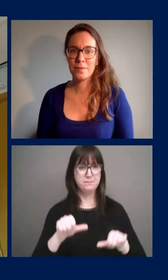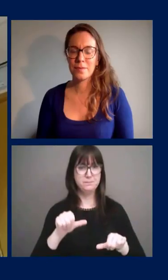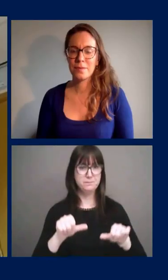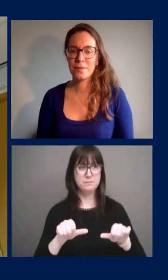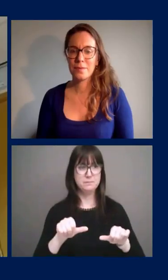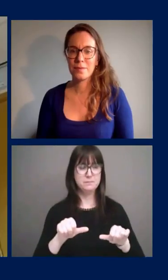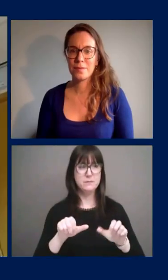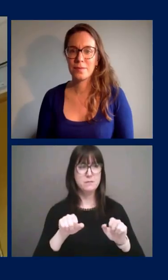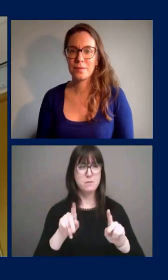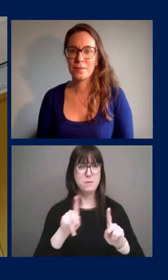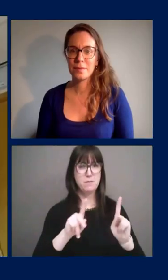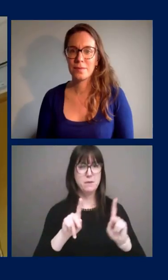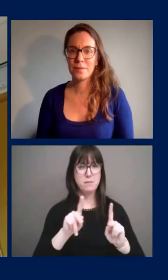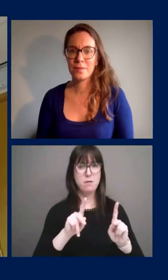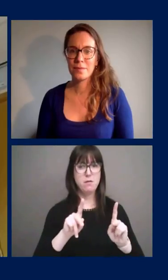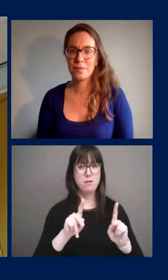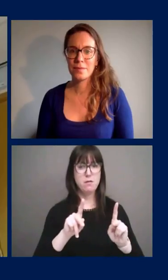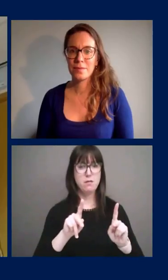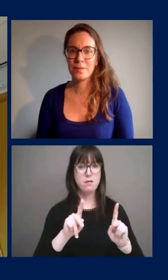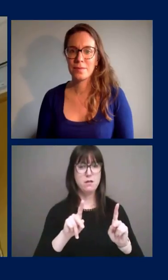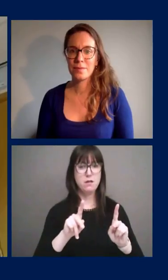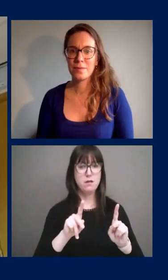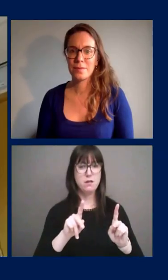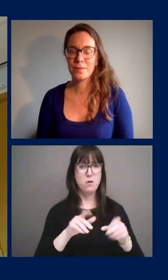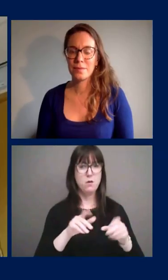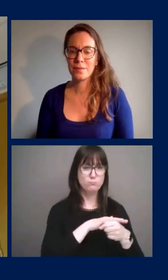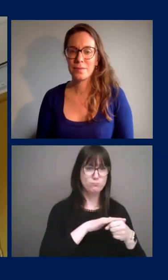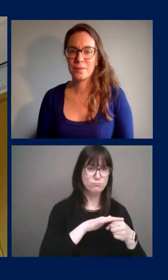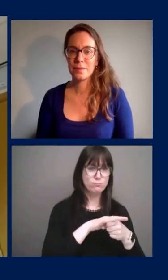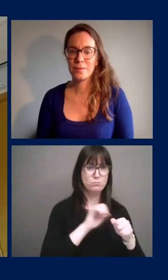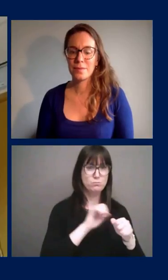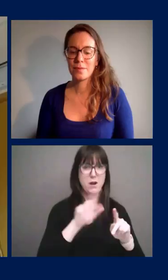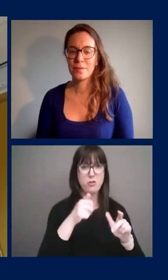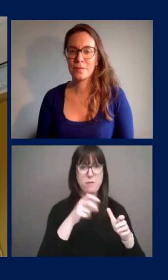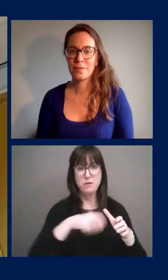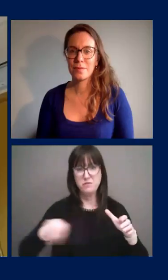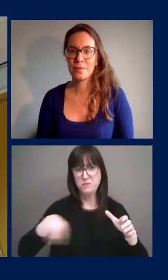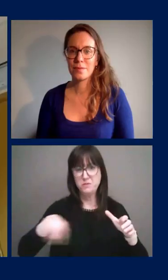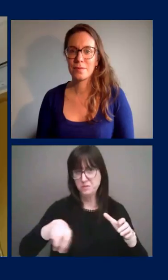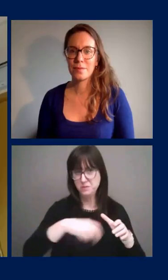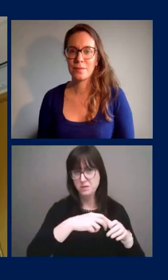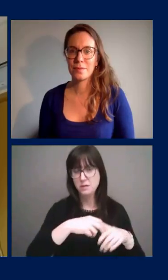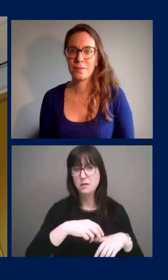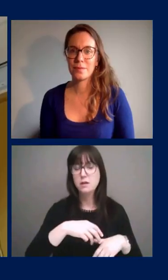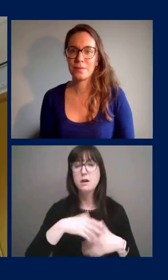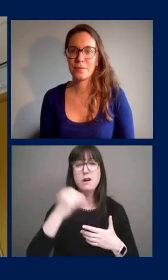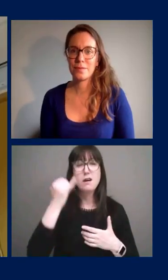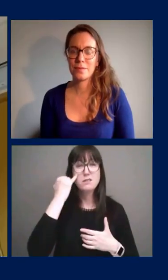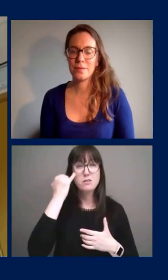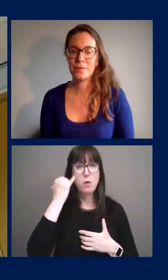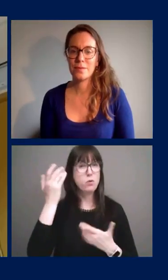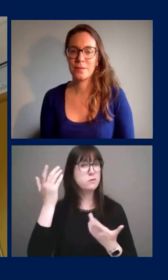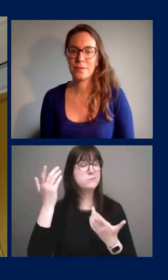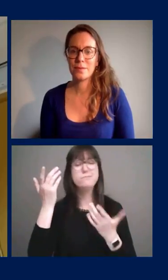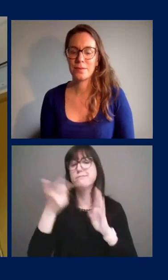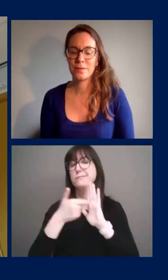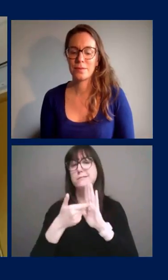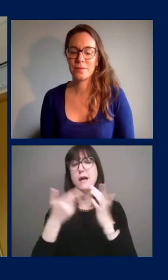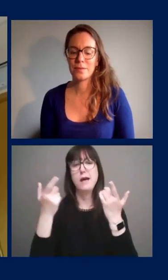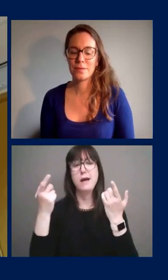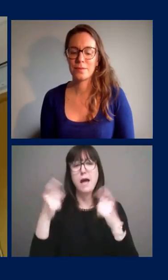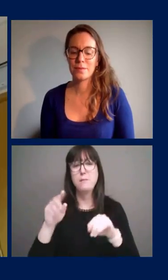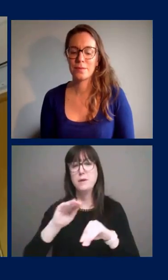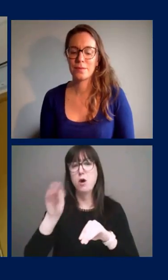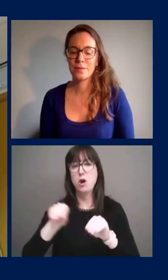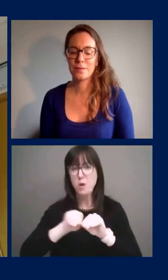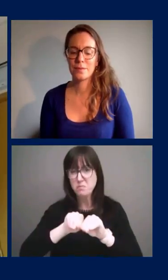sort of open up for others going the other way if there was say a spike in Ottawa would that